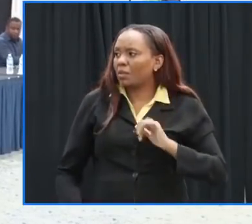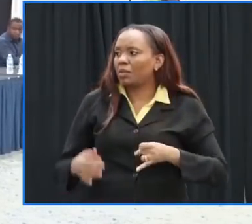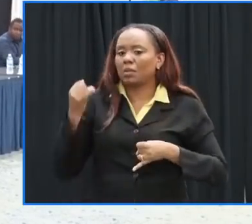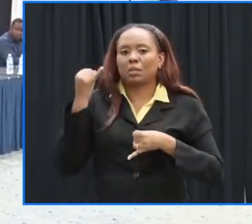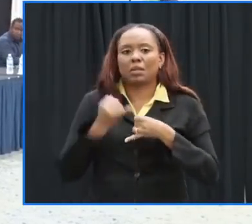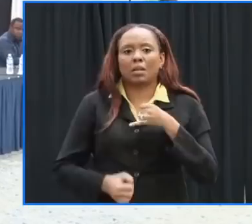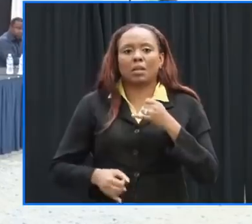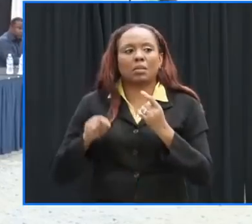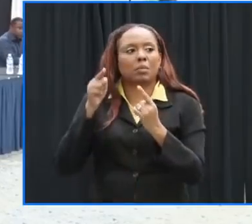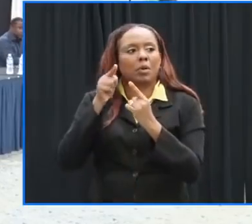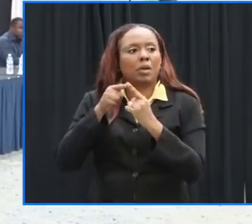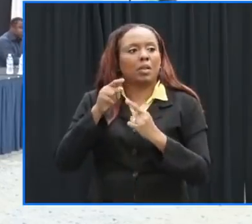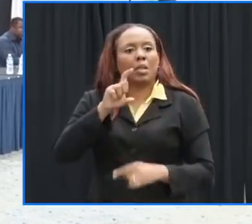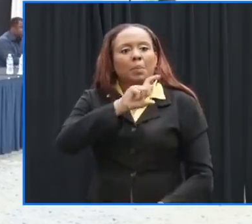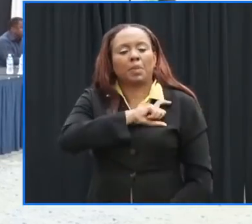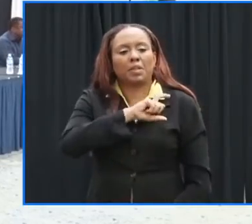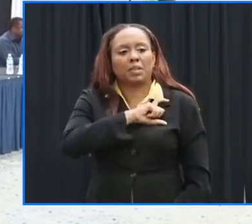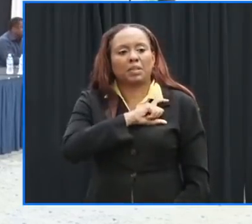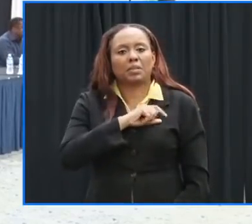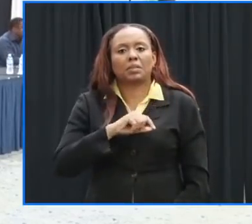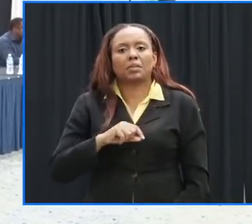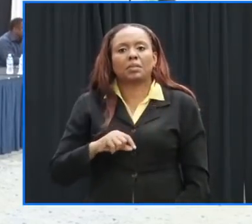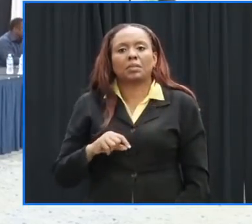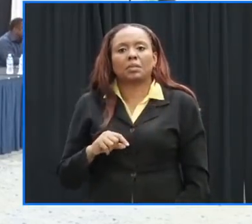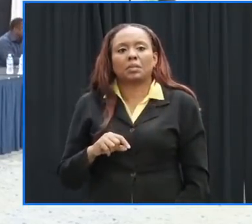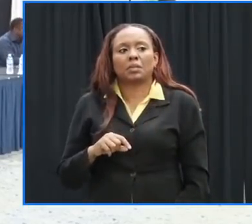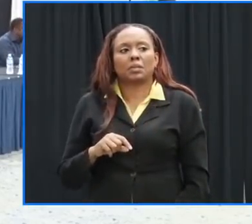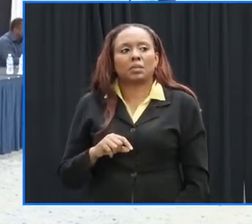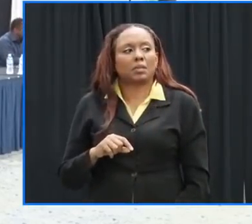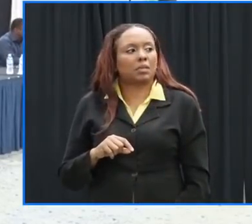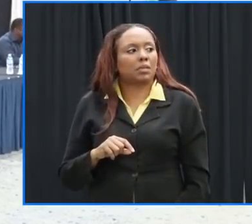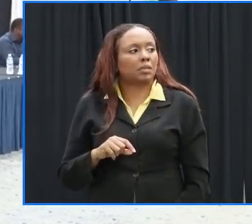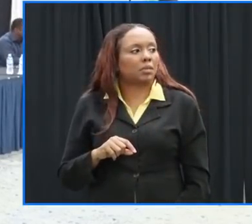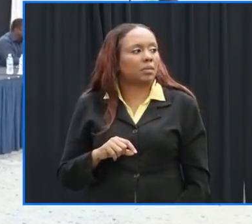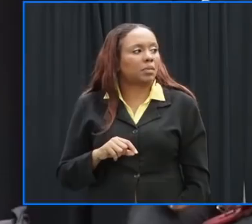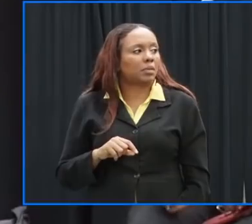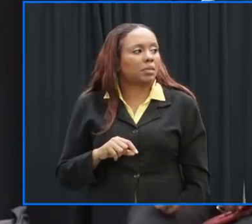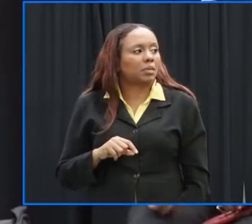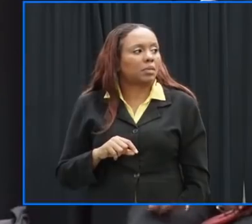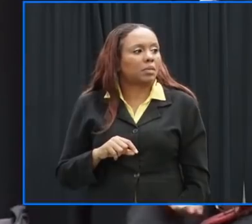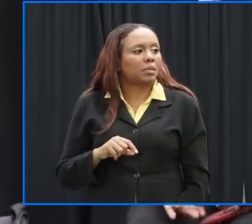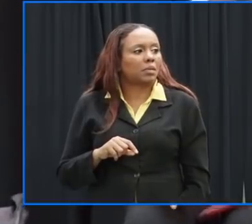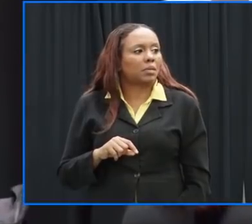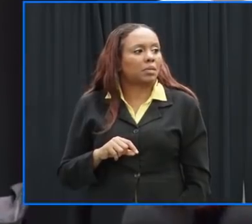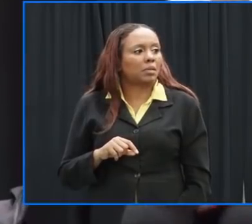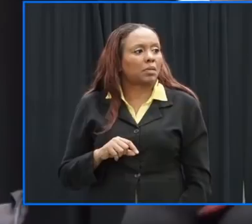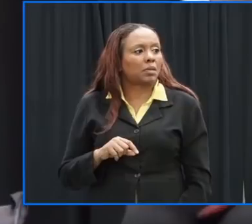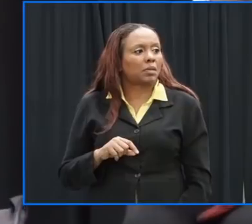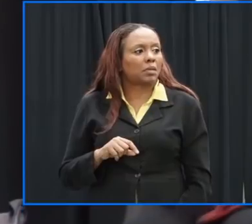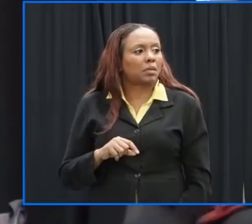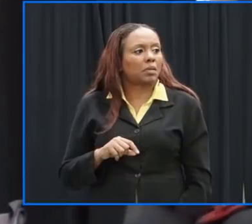the police has also asked for everyone to report and um as well haven't they